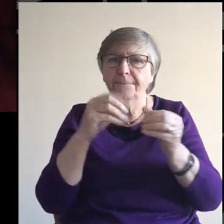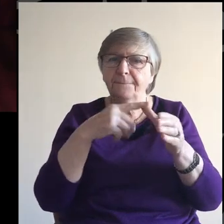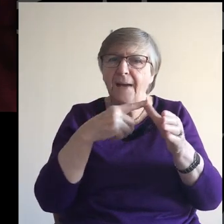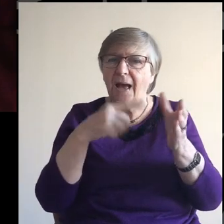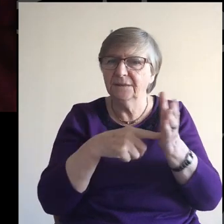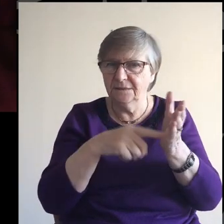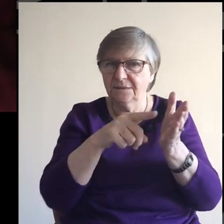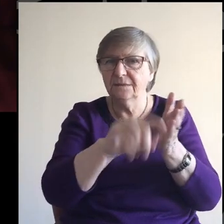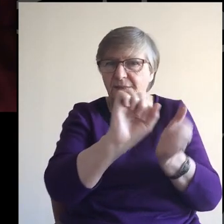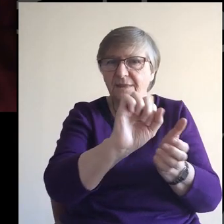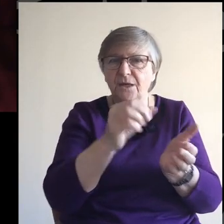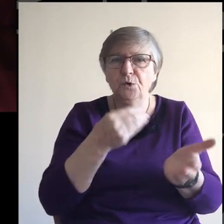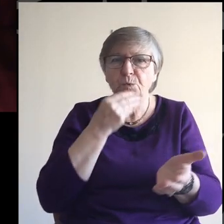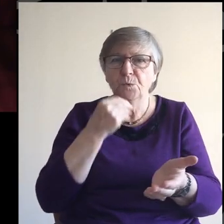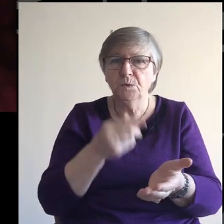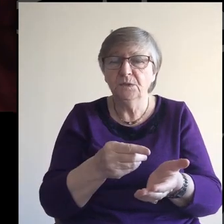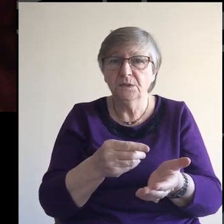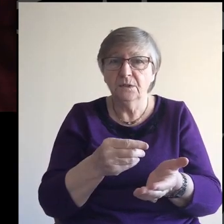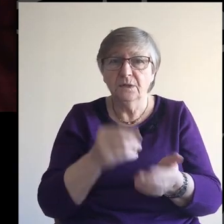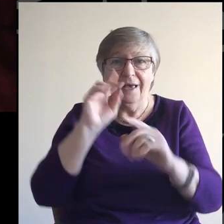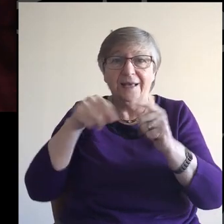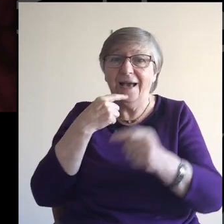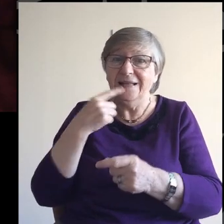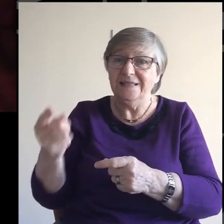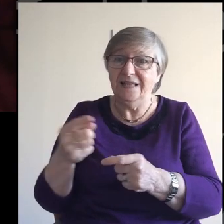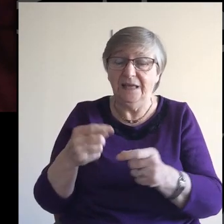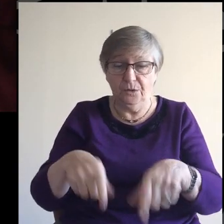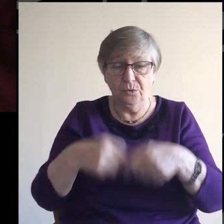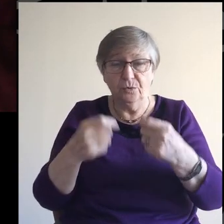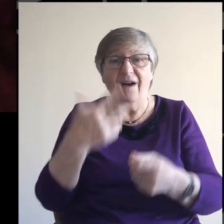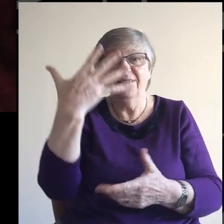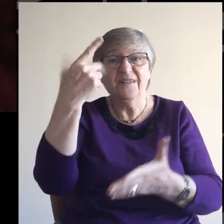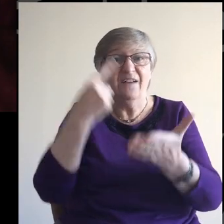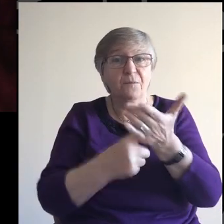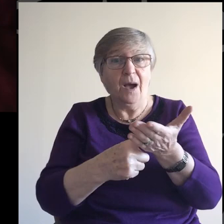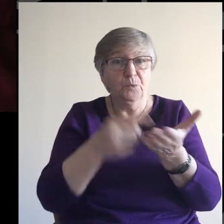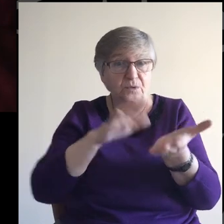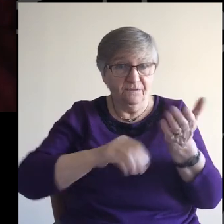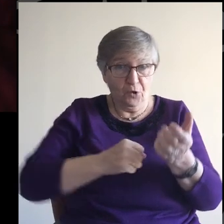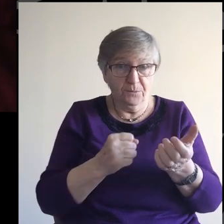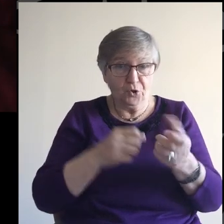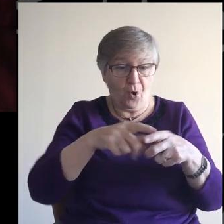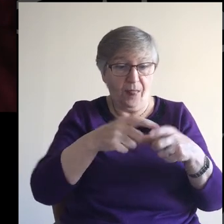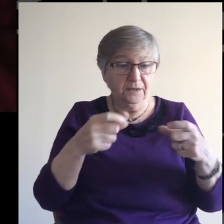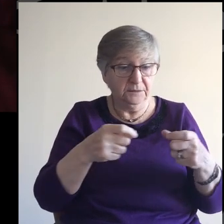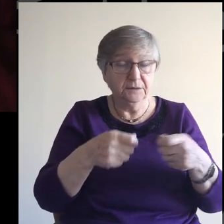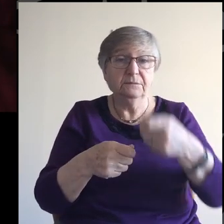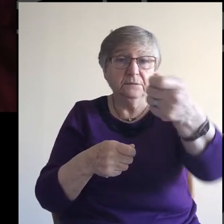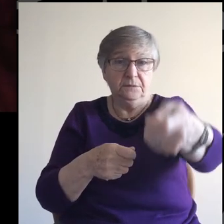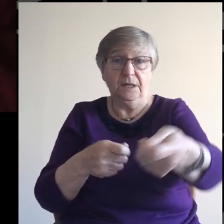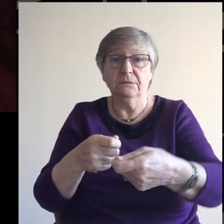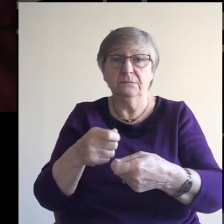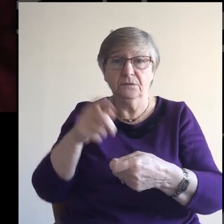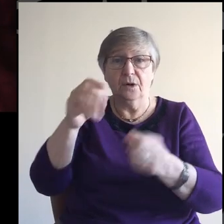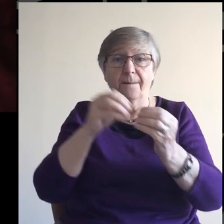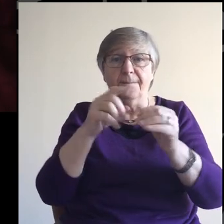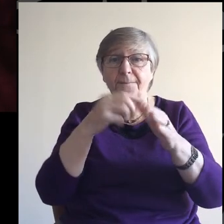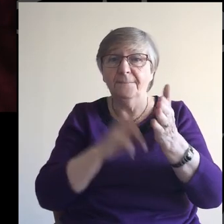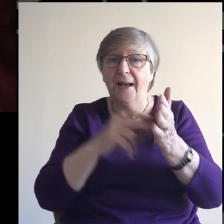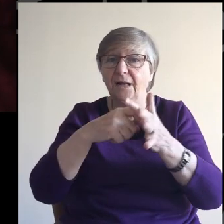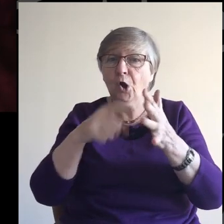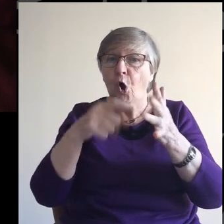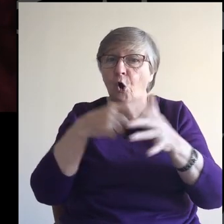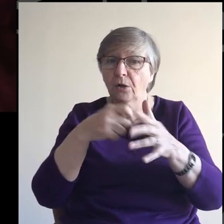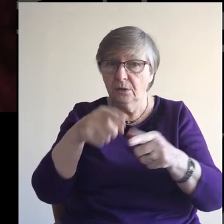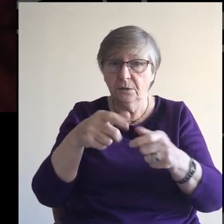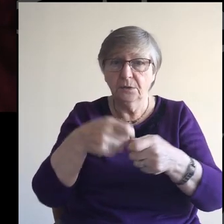Bat, I think it is. You know, I couldn't take out a fiver or a 20 pound note and say to the shopkeeper in Bangkok, oh, you have to,